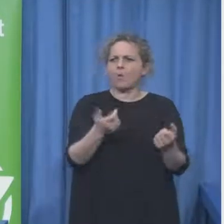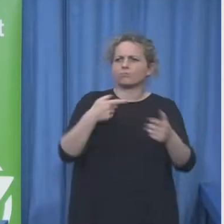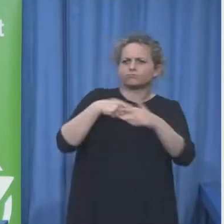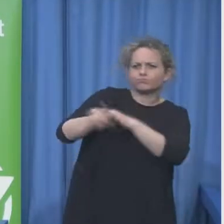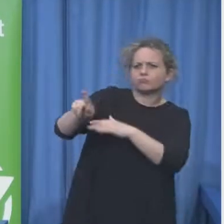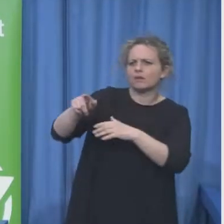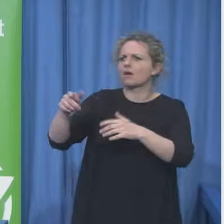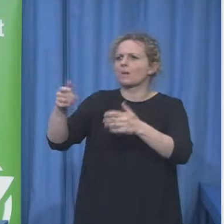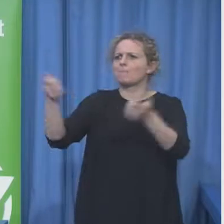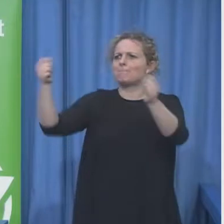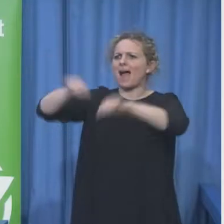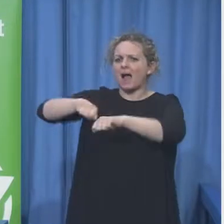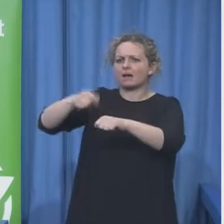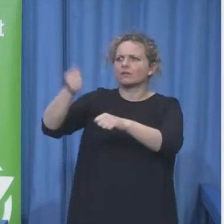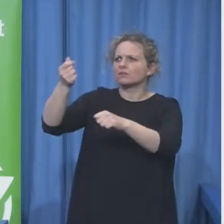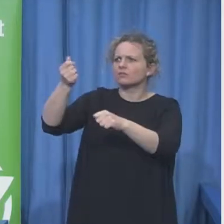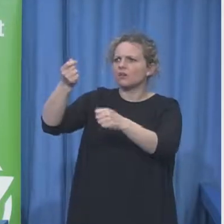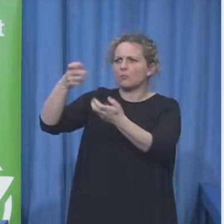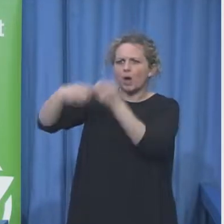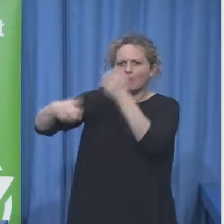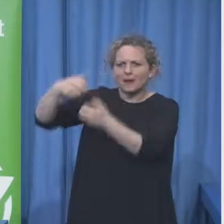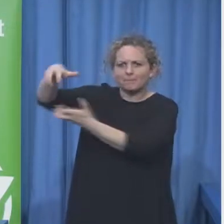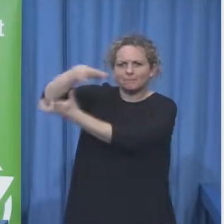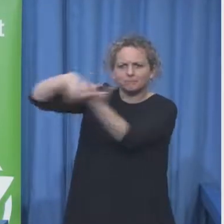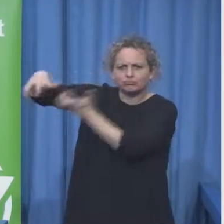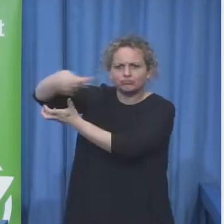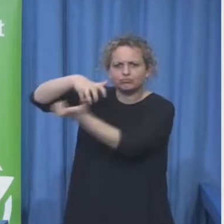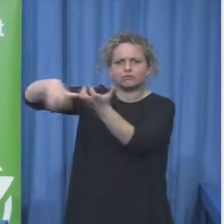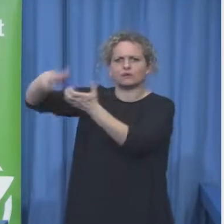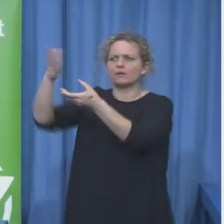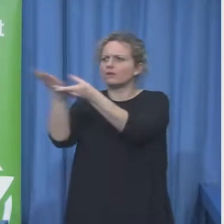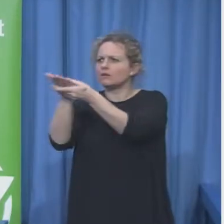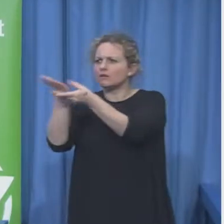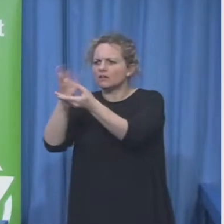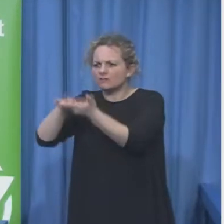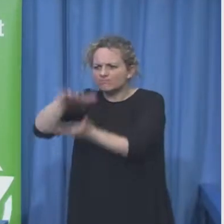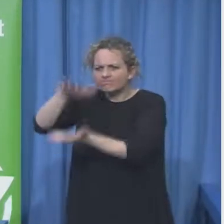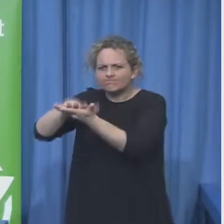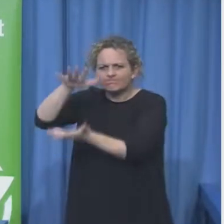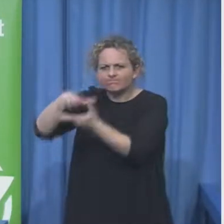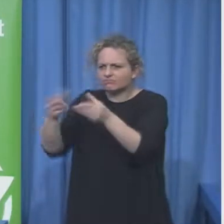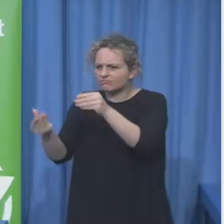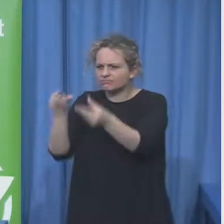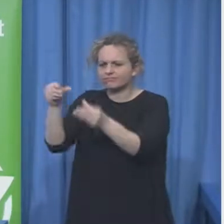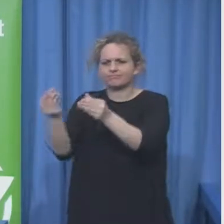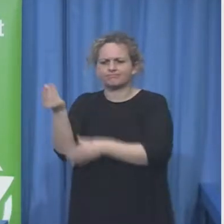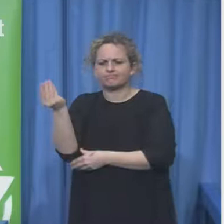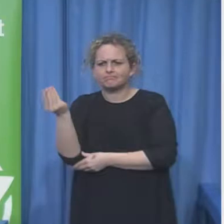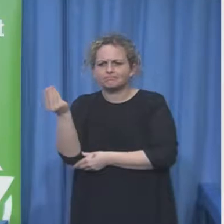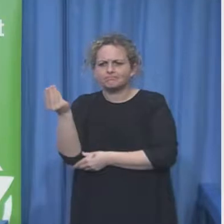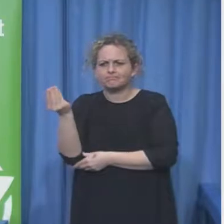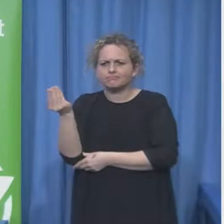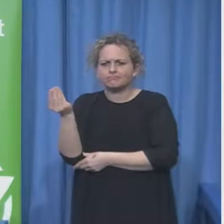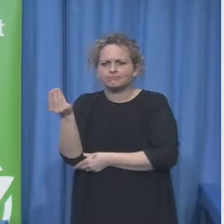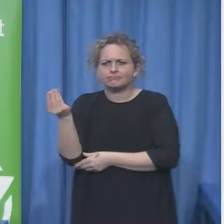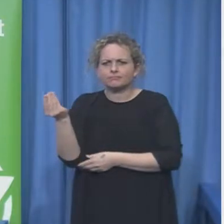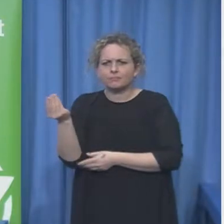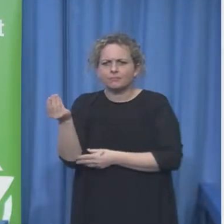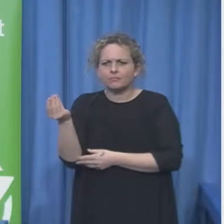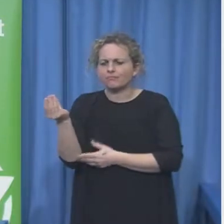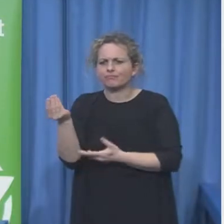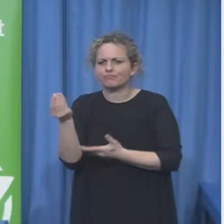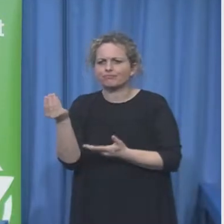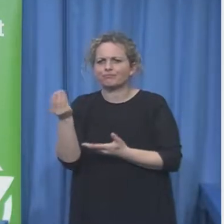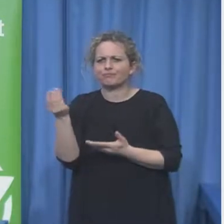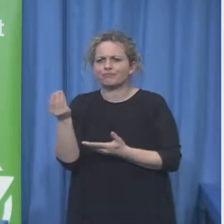and so she was actually a white hat she was trying to learn more so she could persuade her company to engage but she